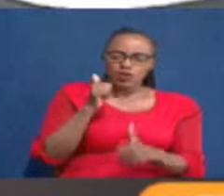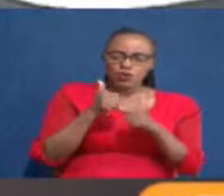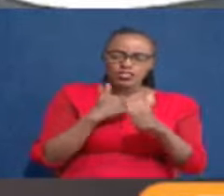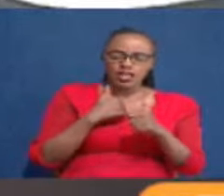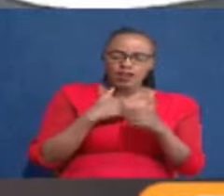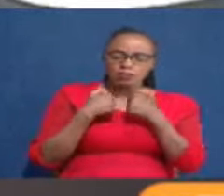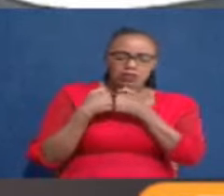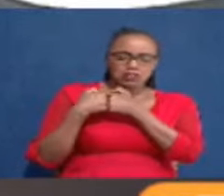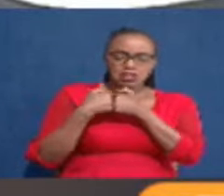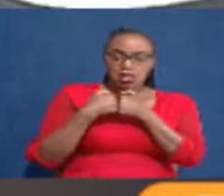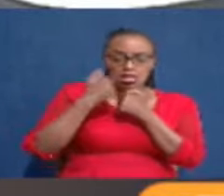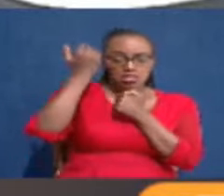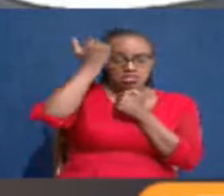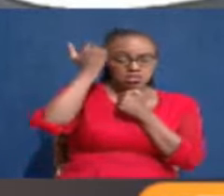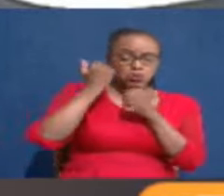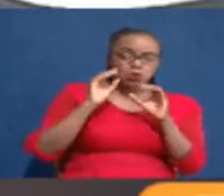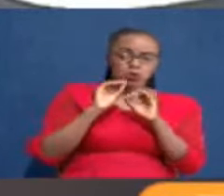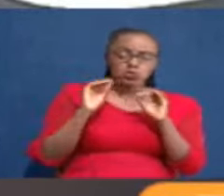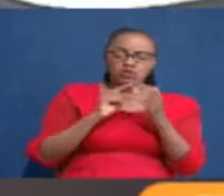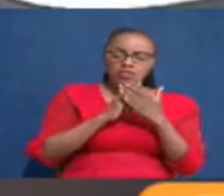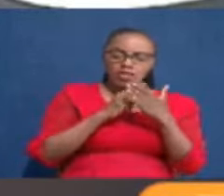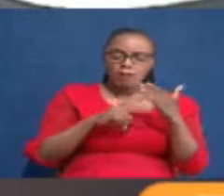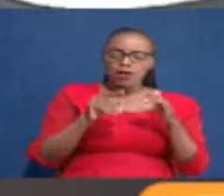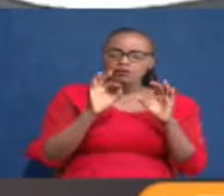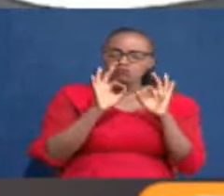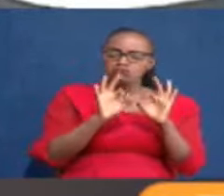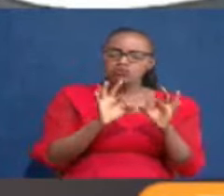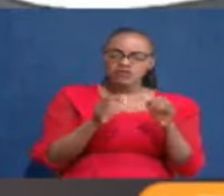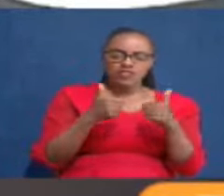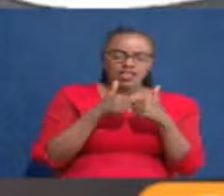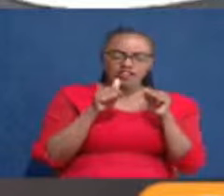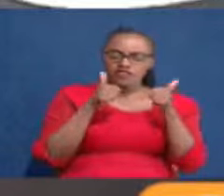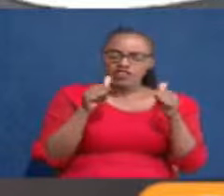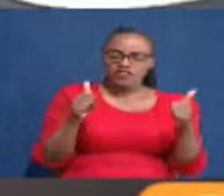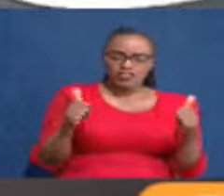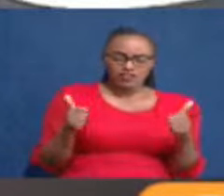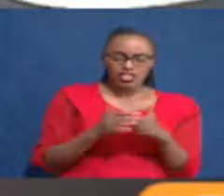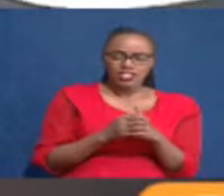been challenged in the Court of Law and they have passed master and they are fine.